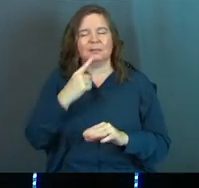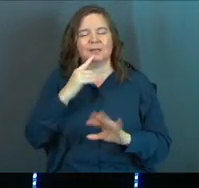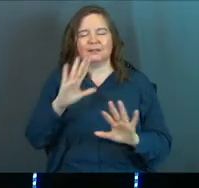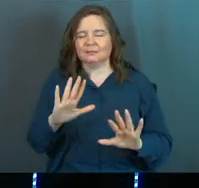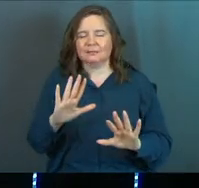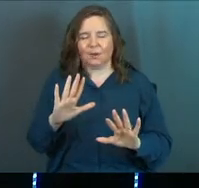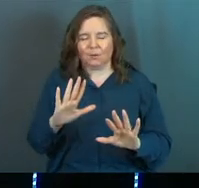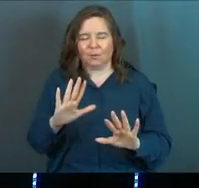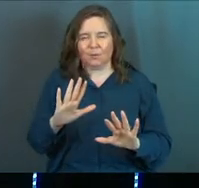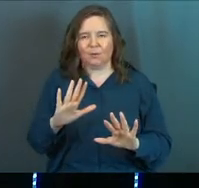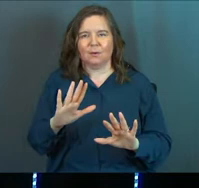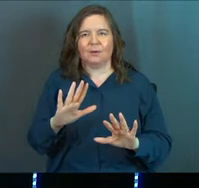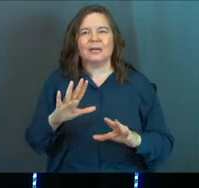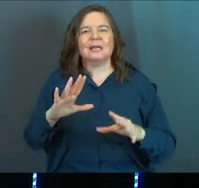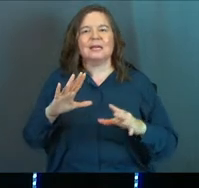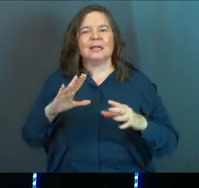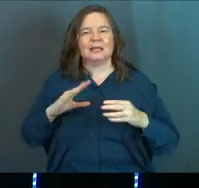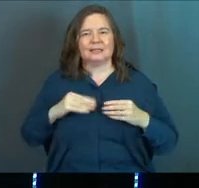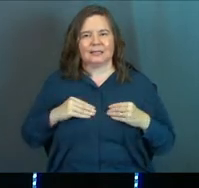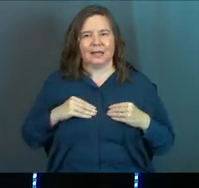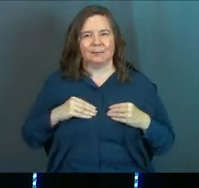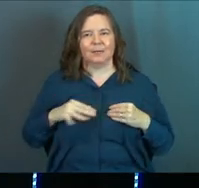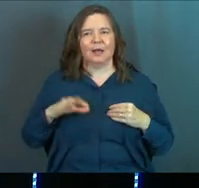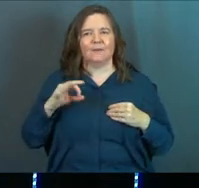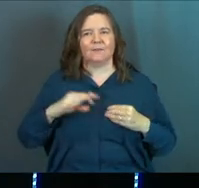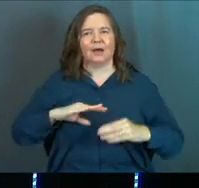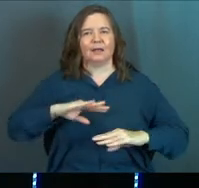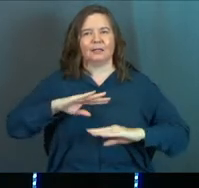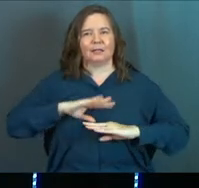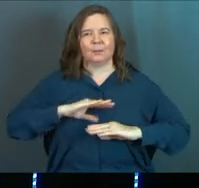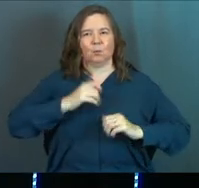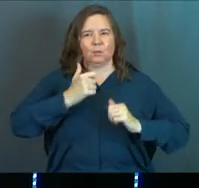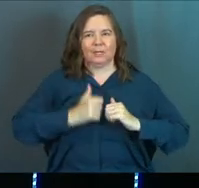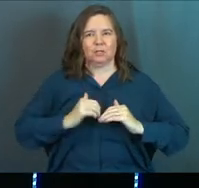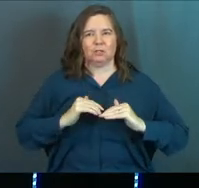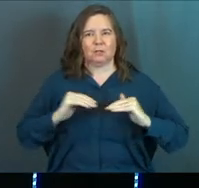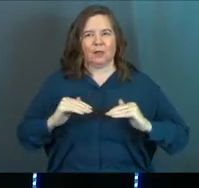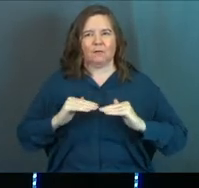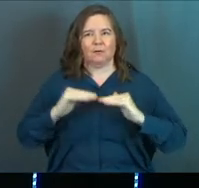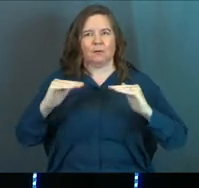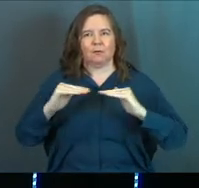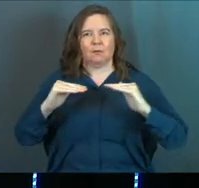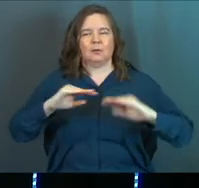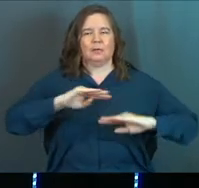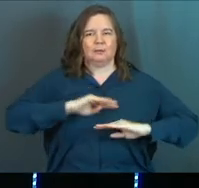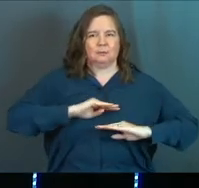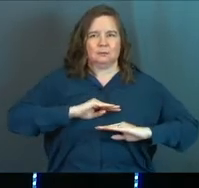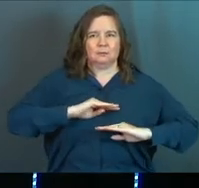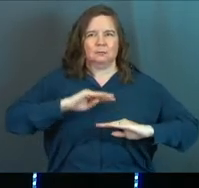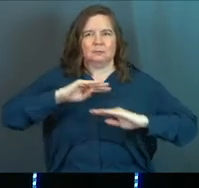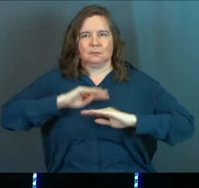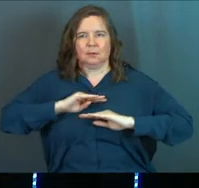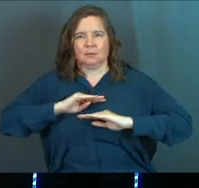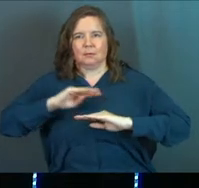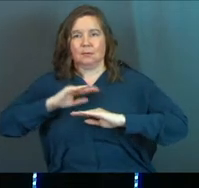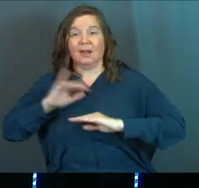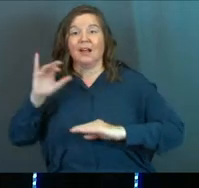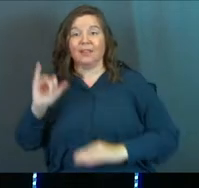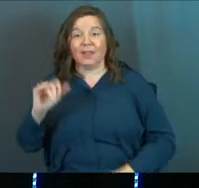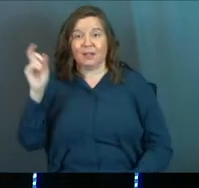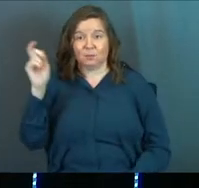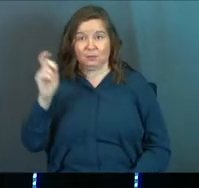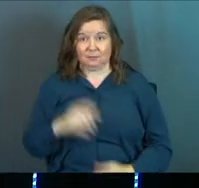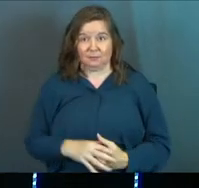comes and says, no, accept what God has given you. That's wisdom. Yes.